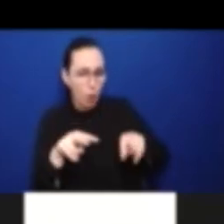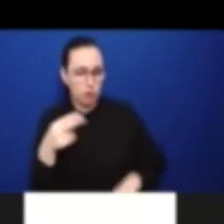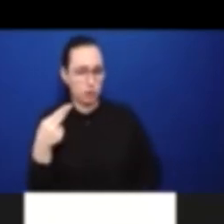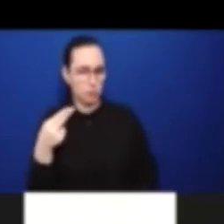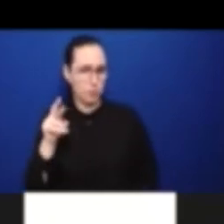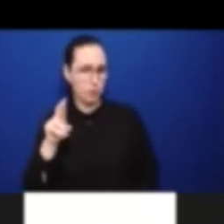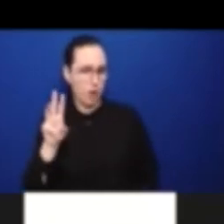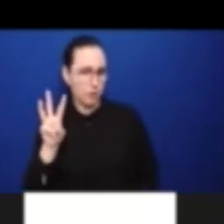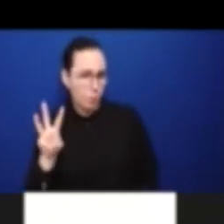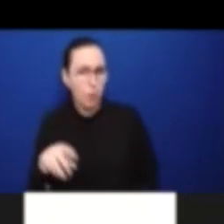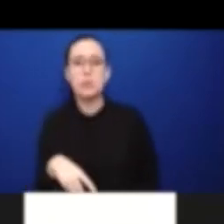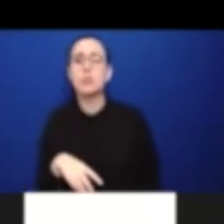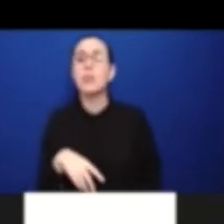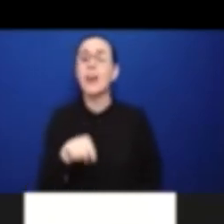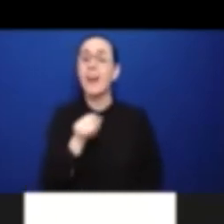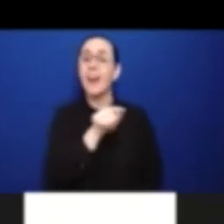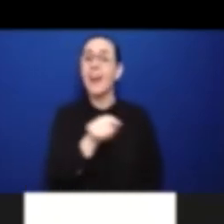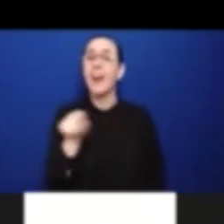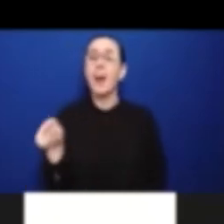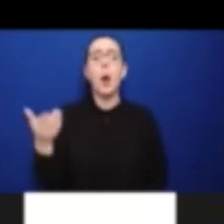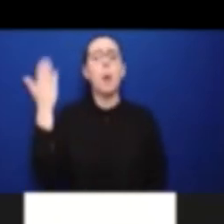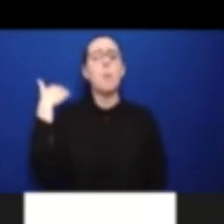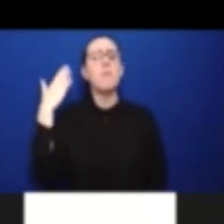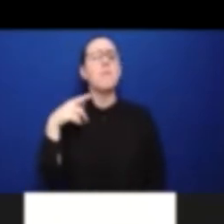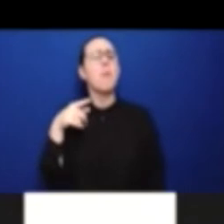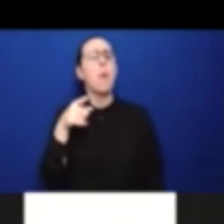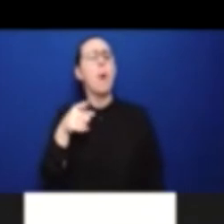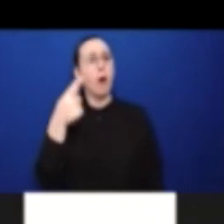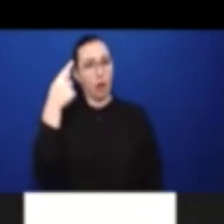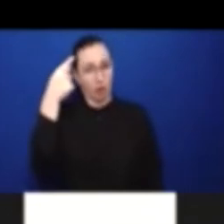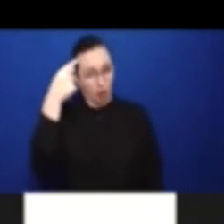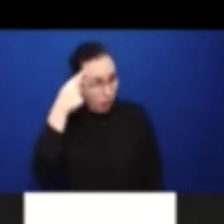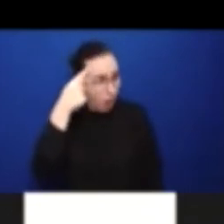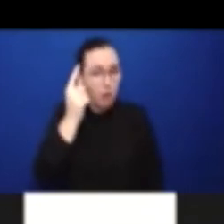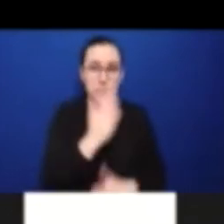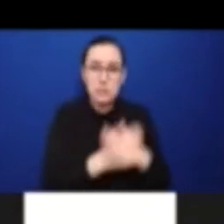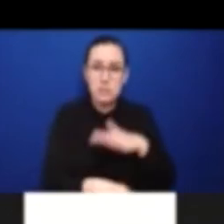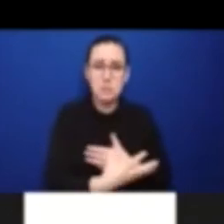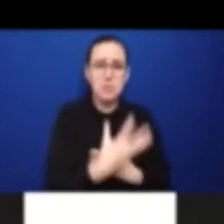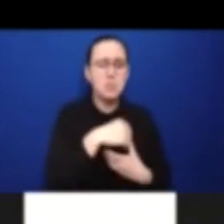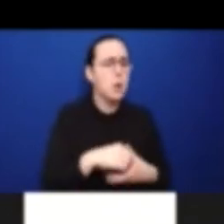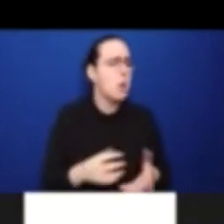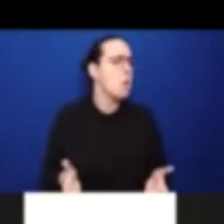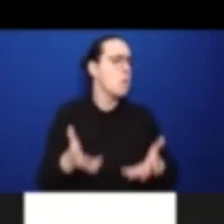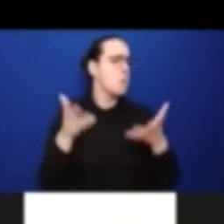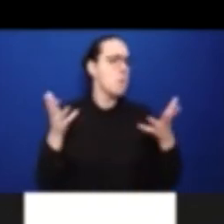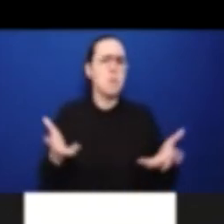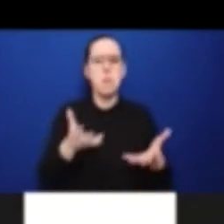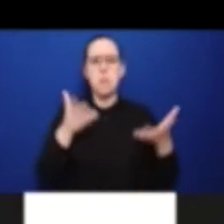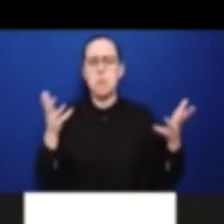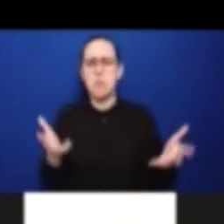they said at the back of the room. Andrew, can I jump in here? I